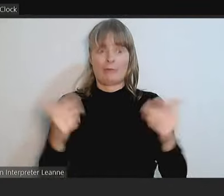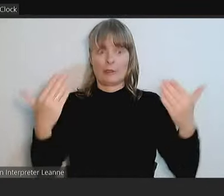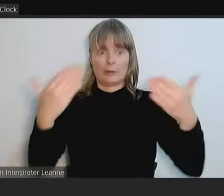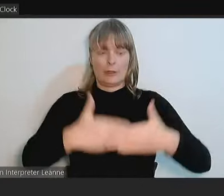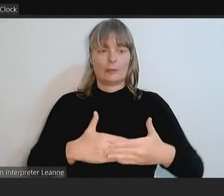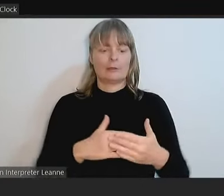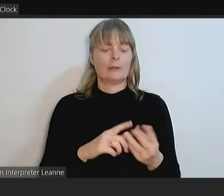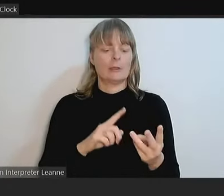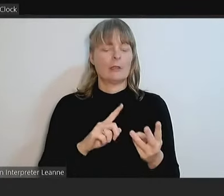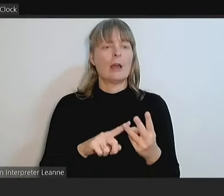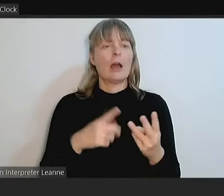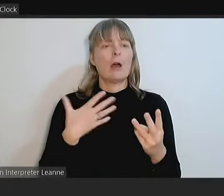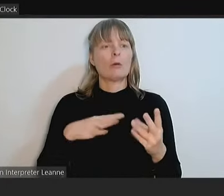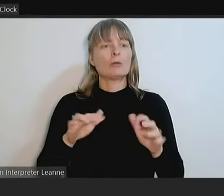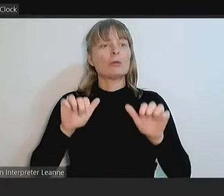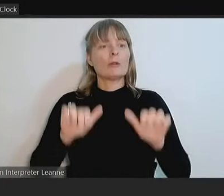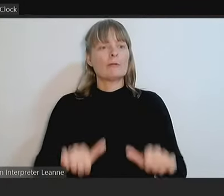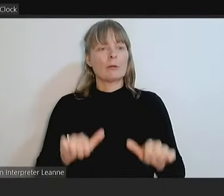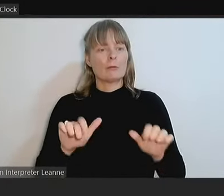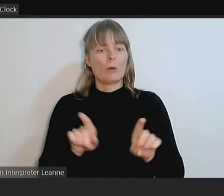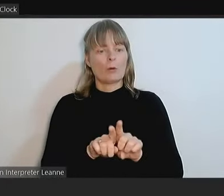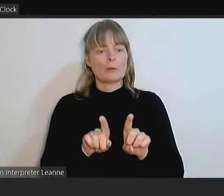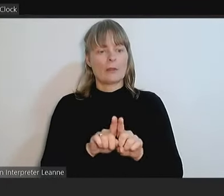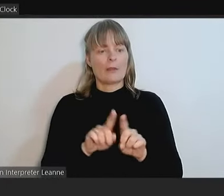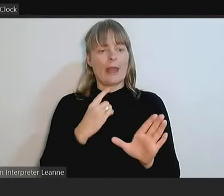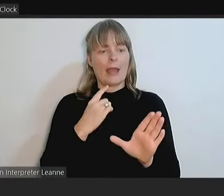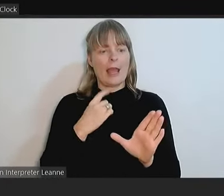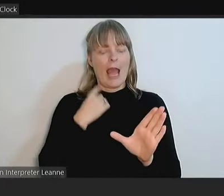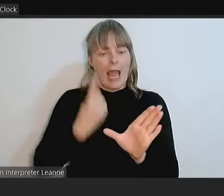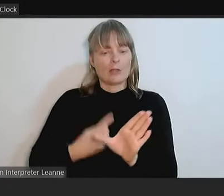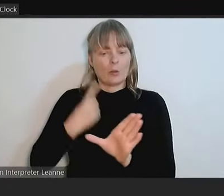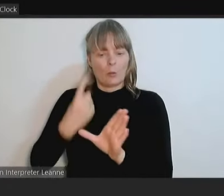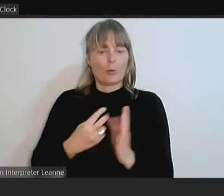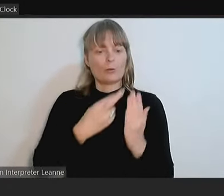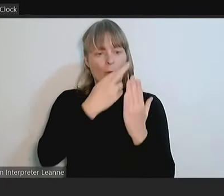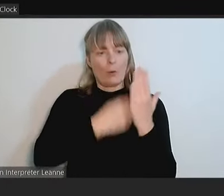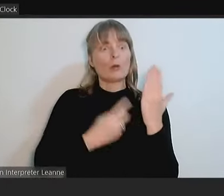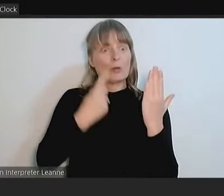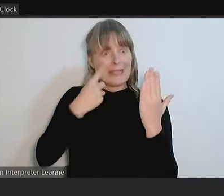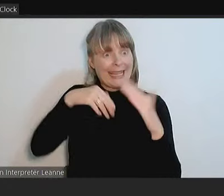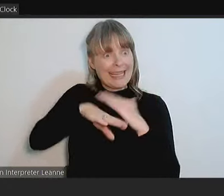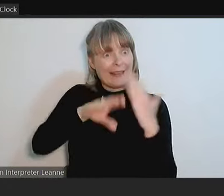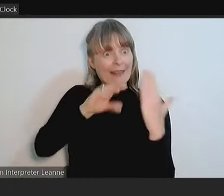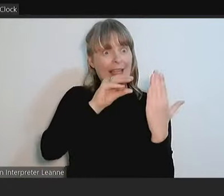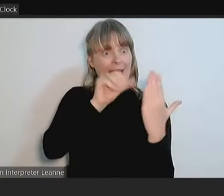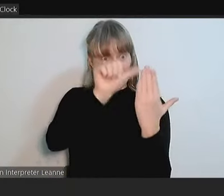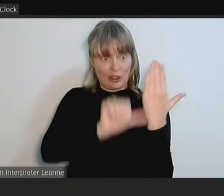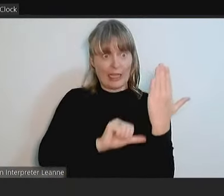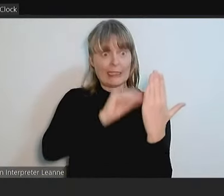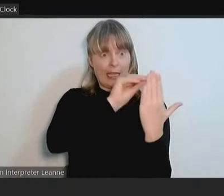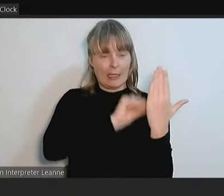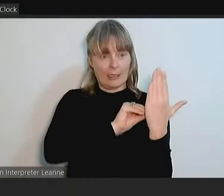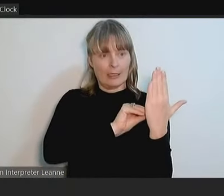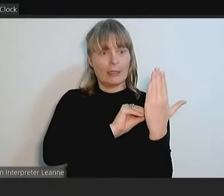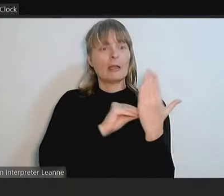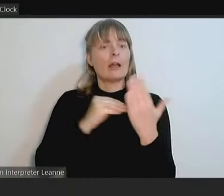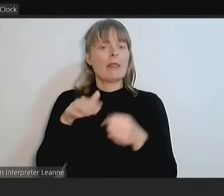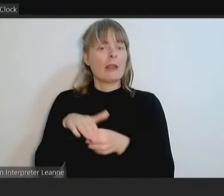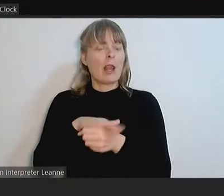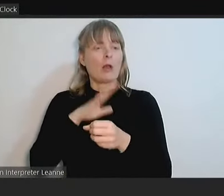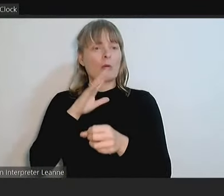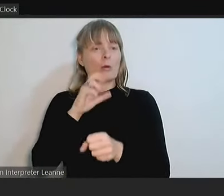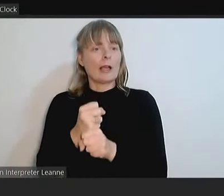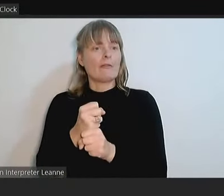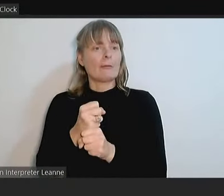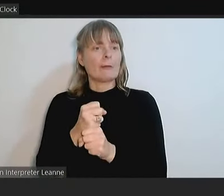that in addition to the annual report that you see in the agenda tonight, Council, in addition to the requirement under Local Government Act to prepare a biannual